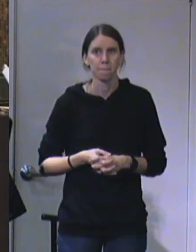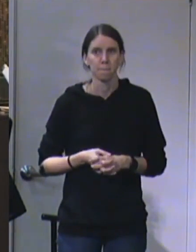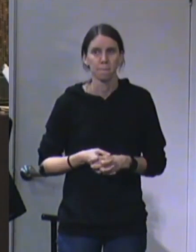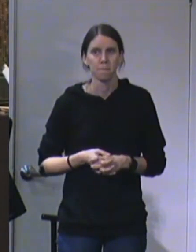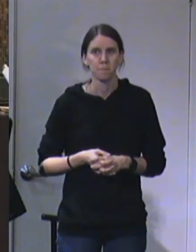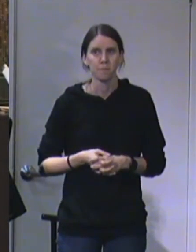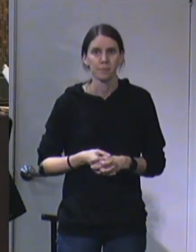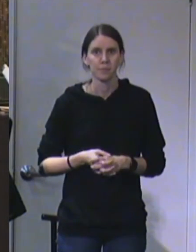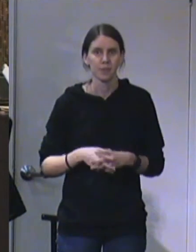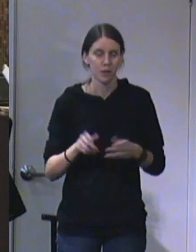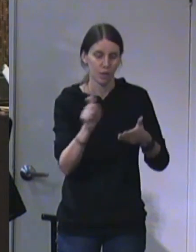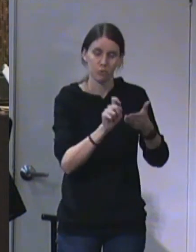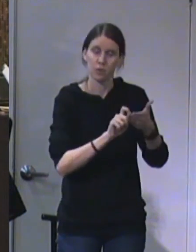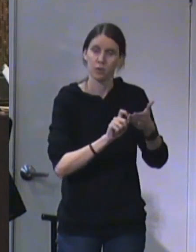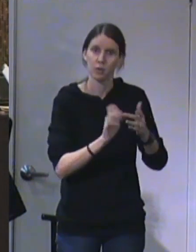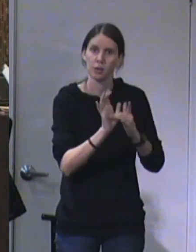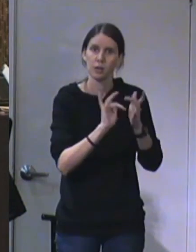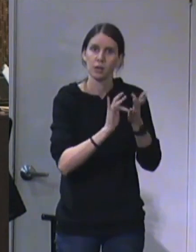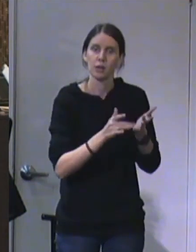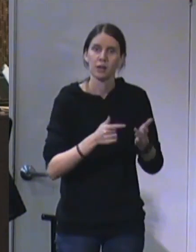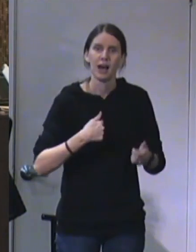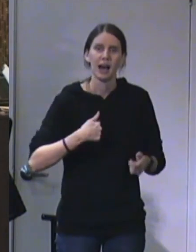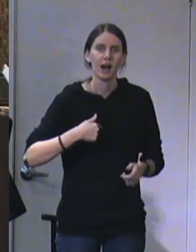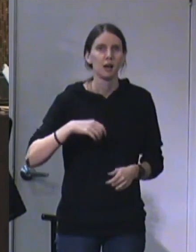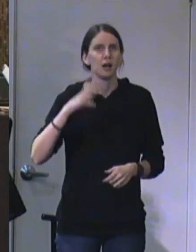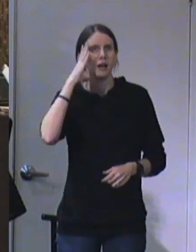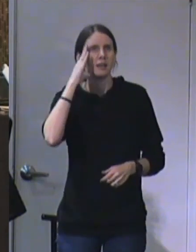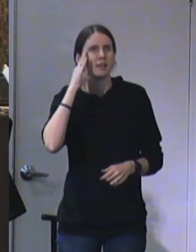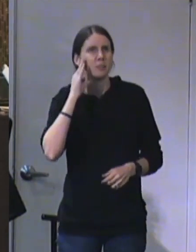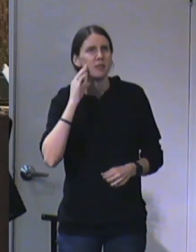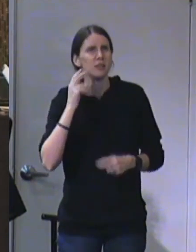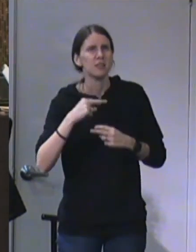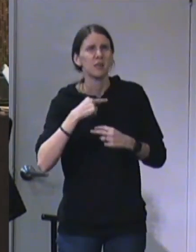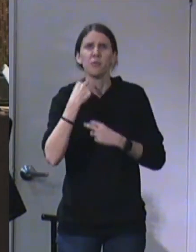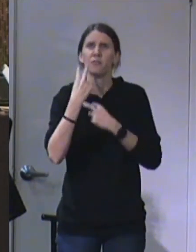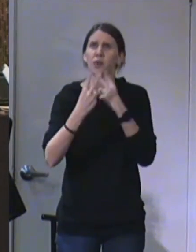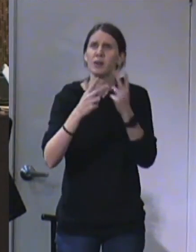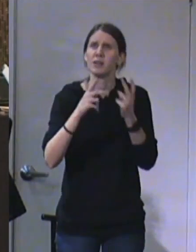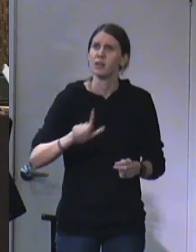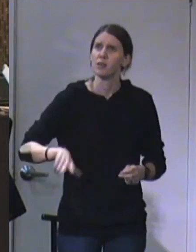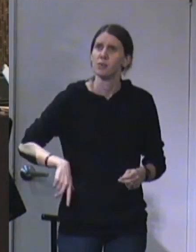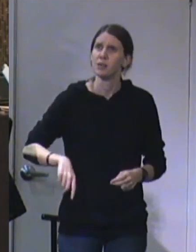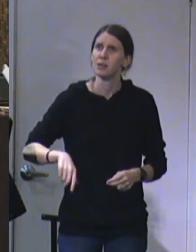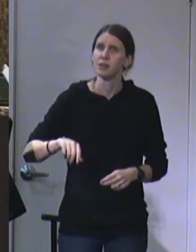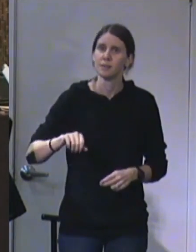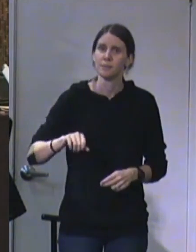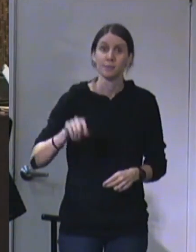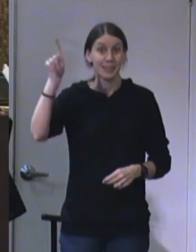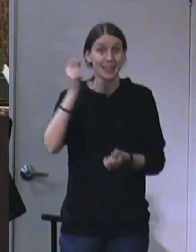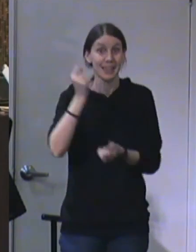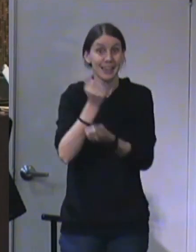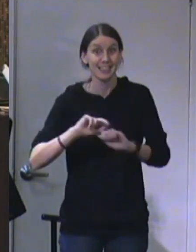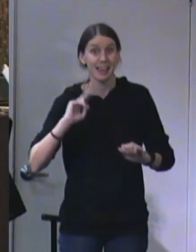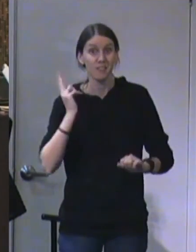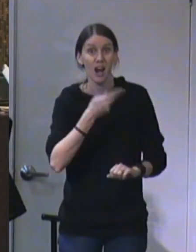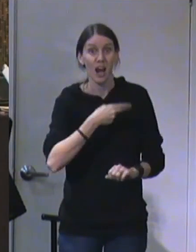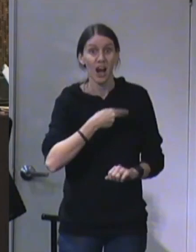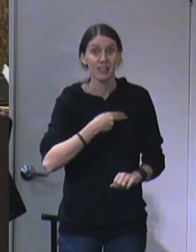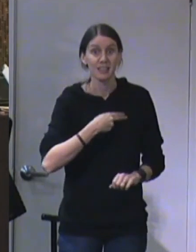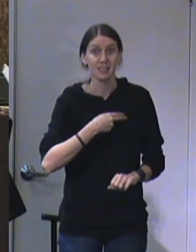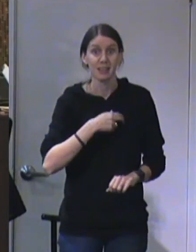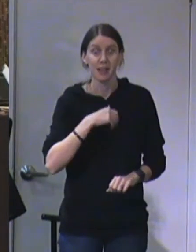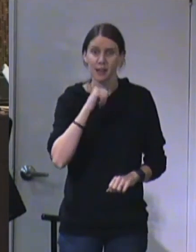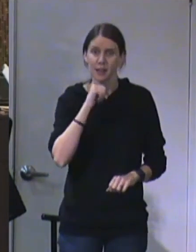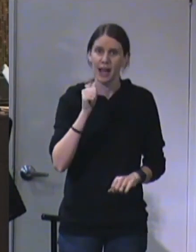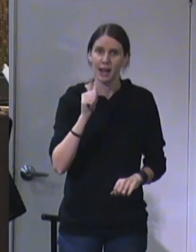also I heard the voice of the Lord. When he saves us, he is not just the